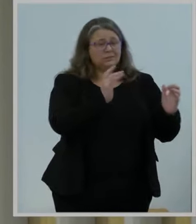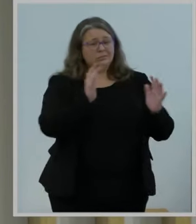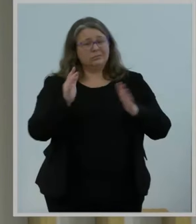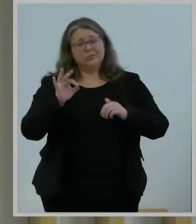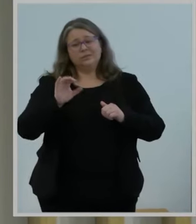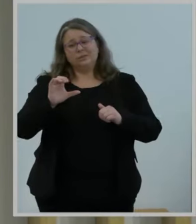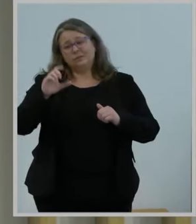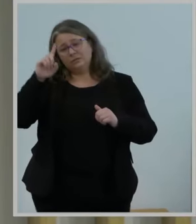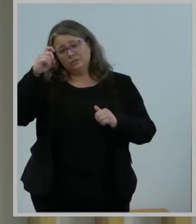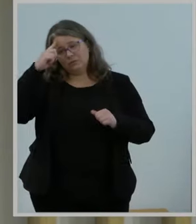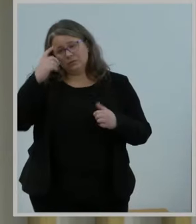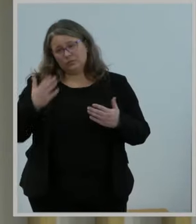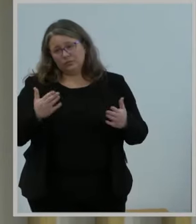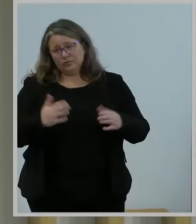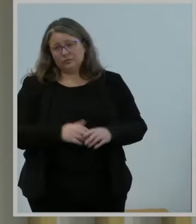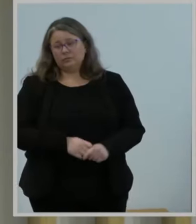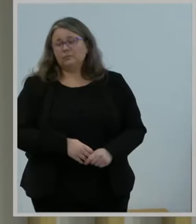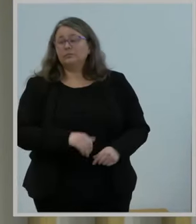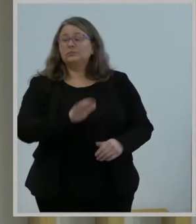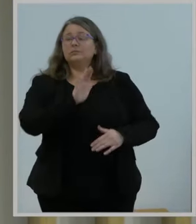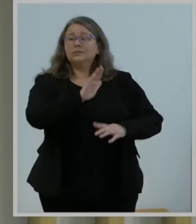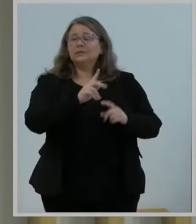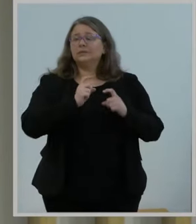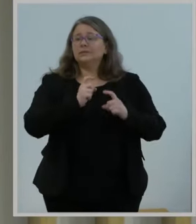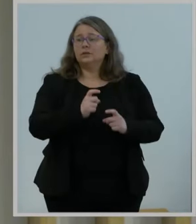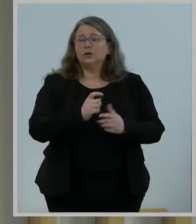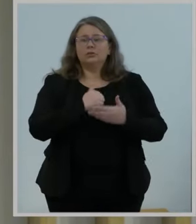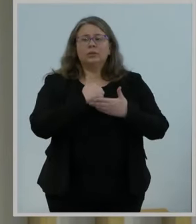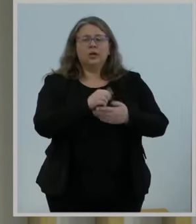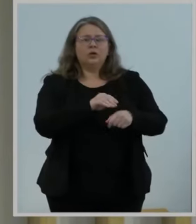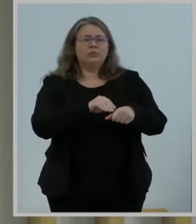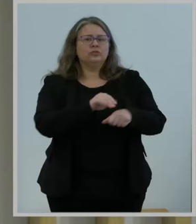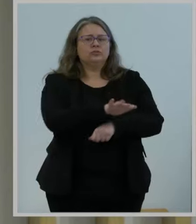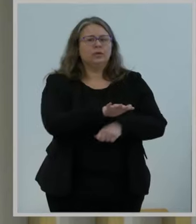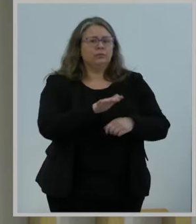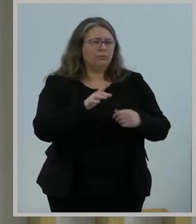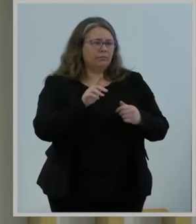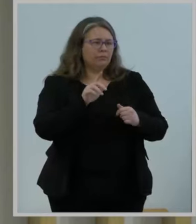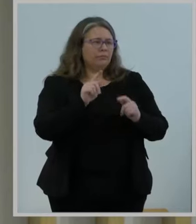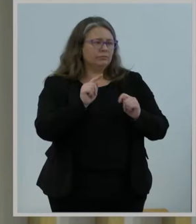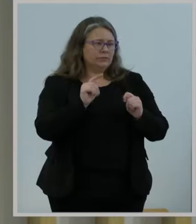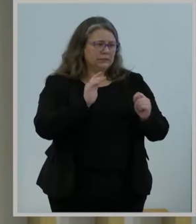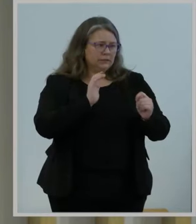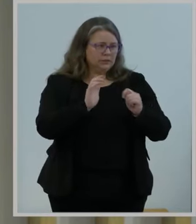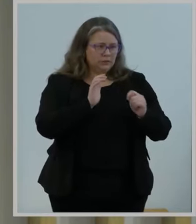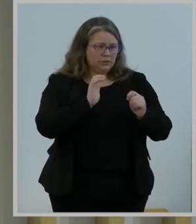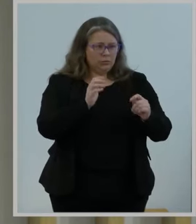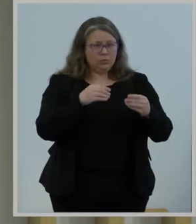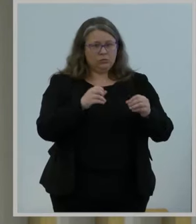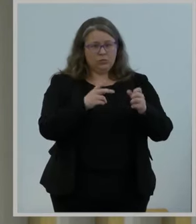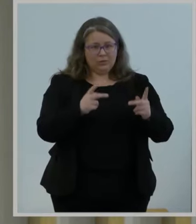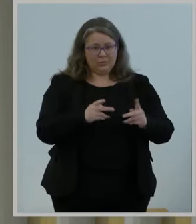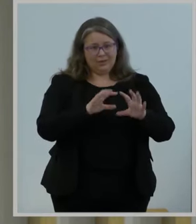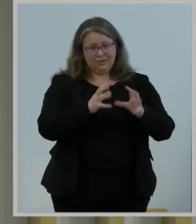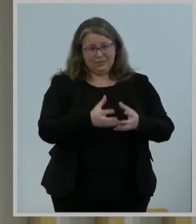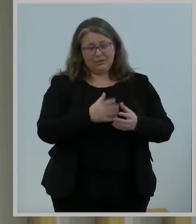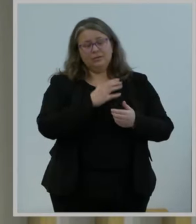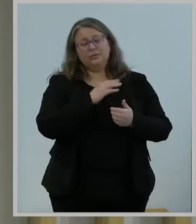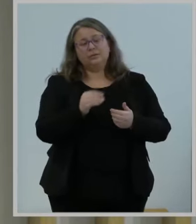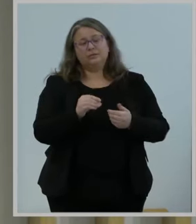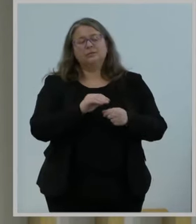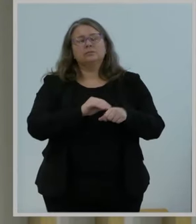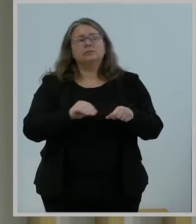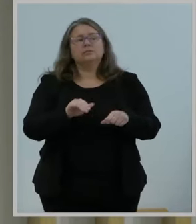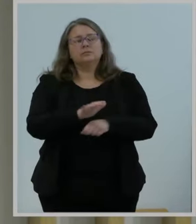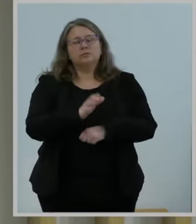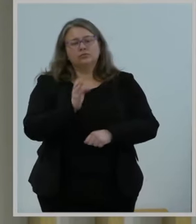Doug's contributions helped shape the telecommunications marketplace and set the stage for the broadband revolution. At the start of his career,